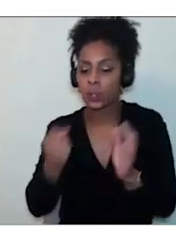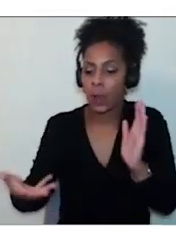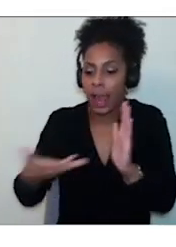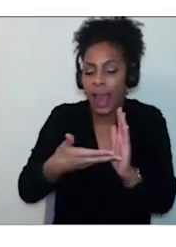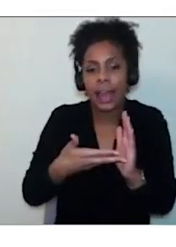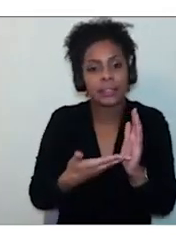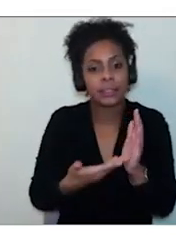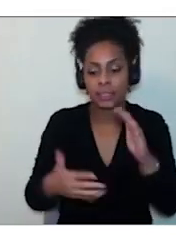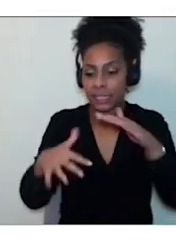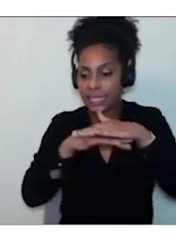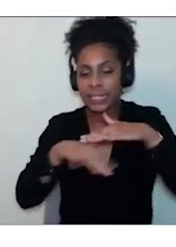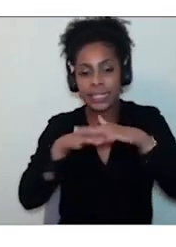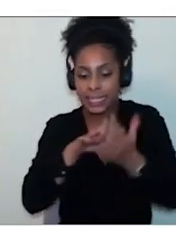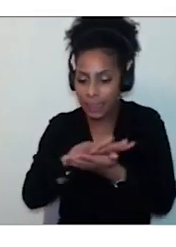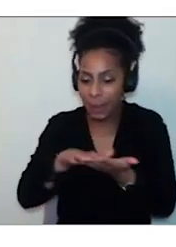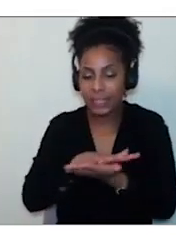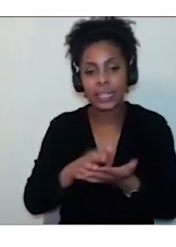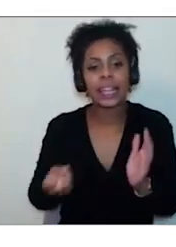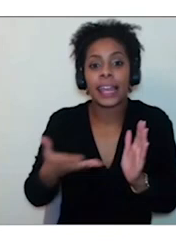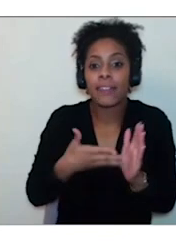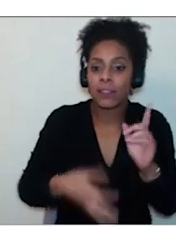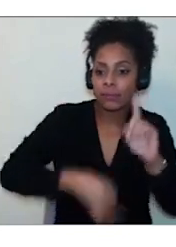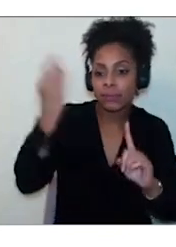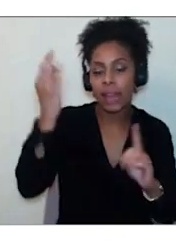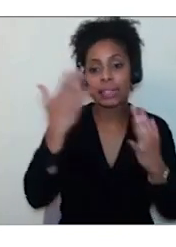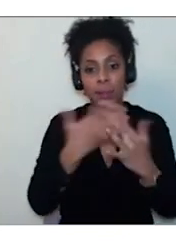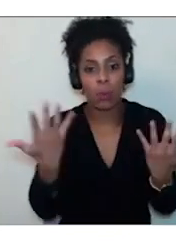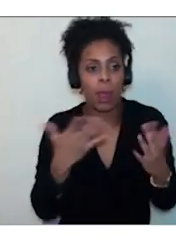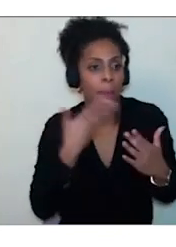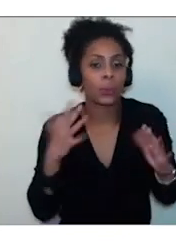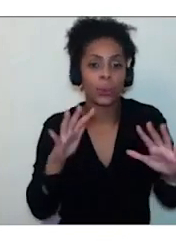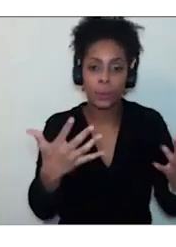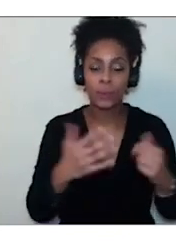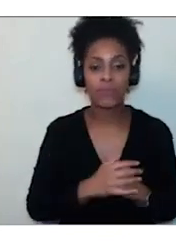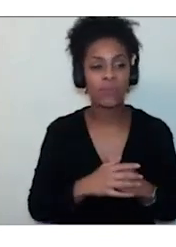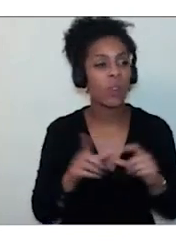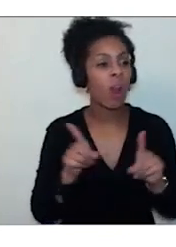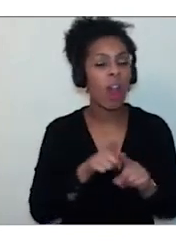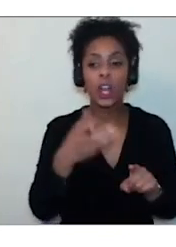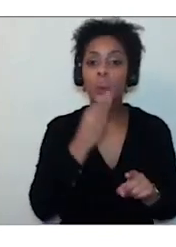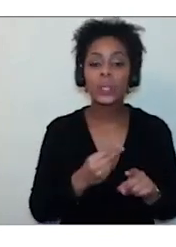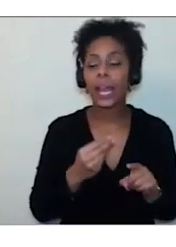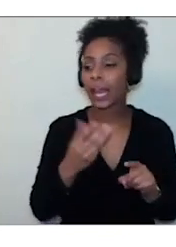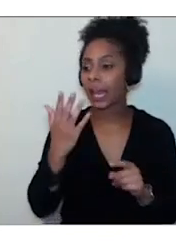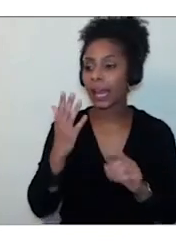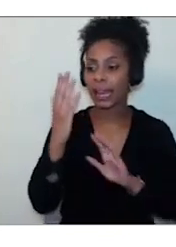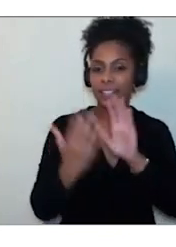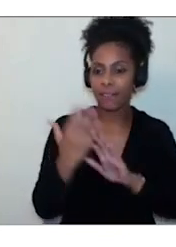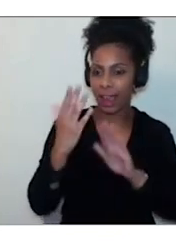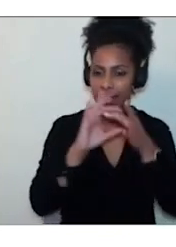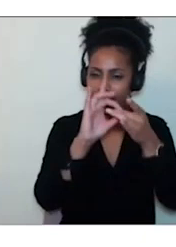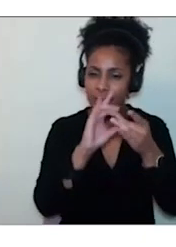accessibility wherever it is lacking. For example, for user interface controls that involve unsemantic HTML